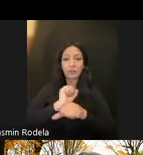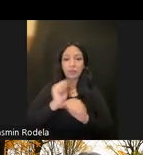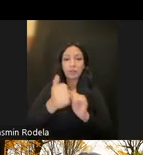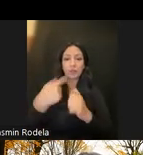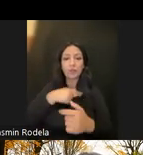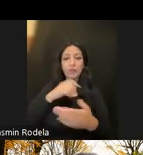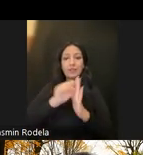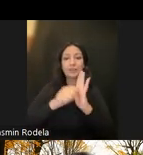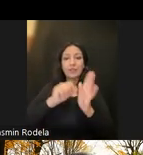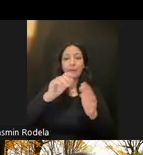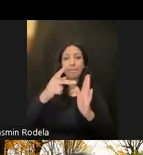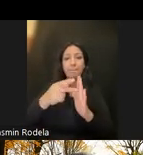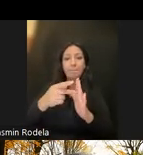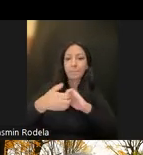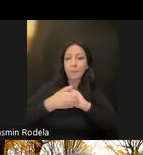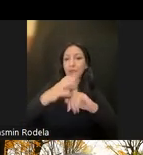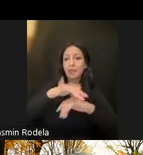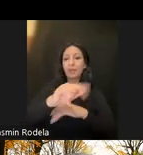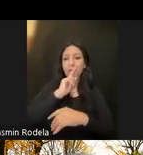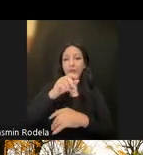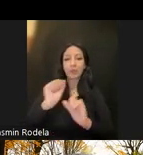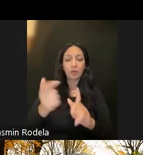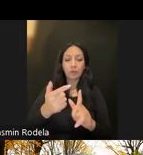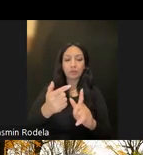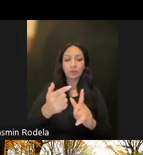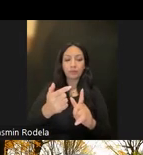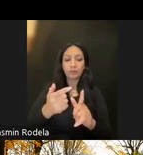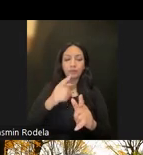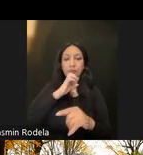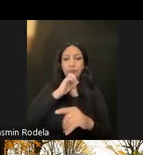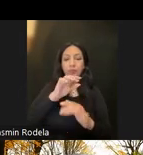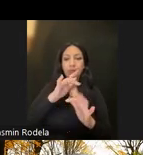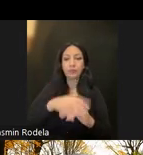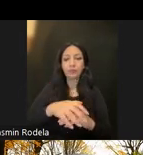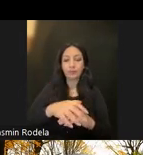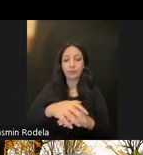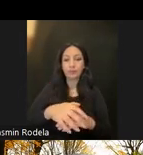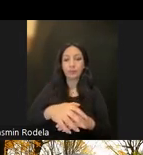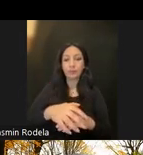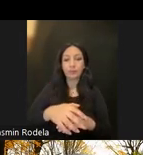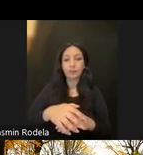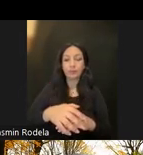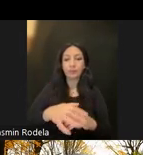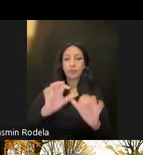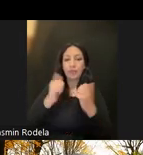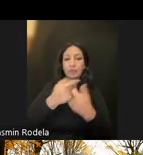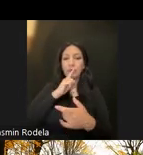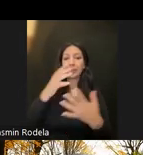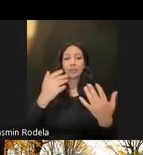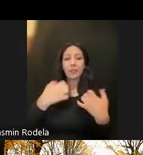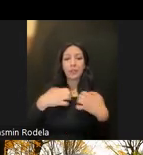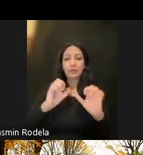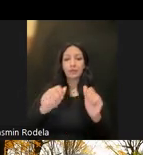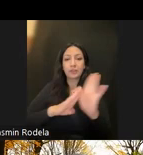our state partners on this. It's a kind of all of agency kind of effort to develop